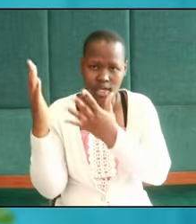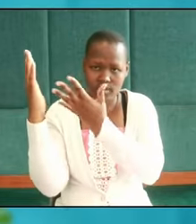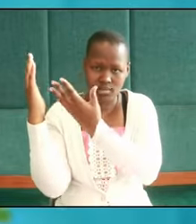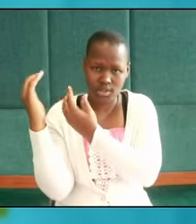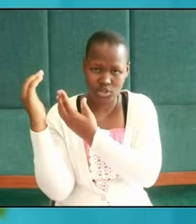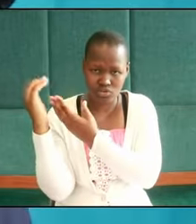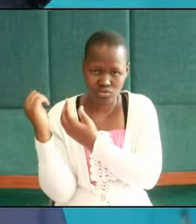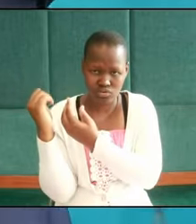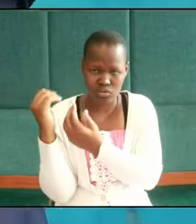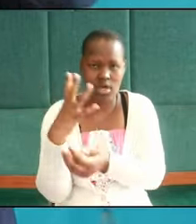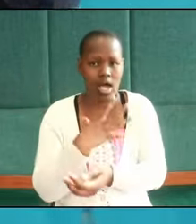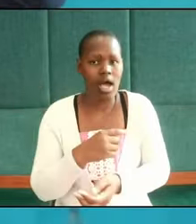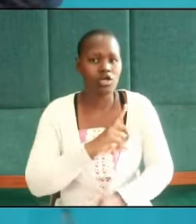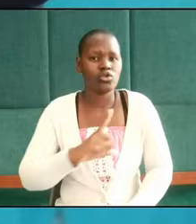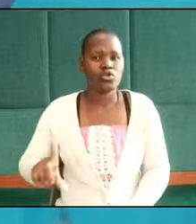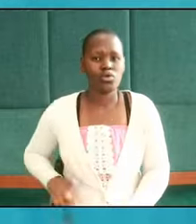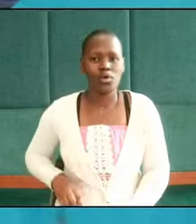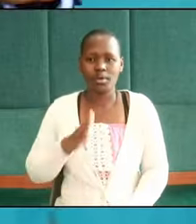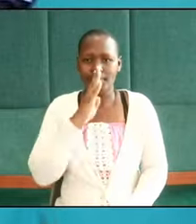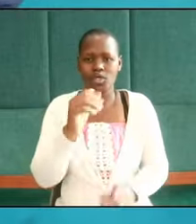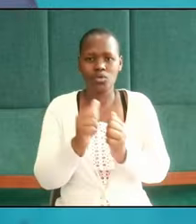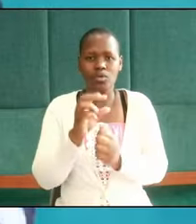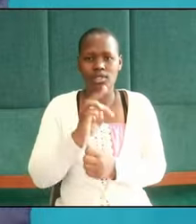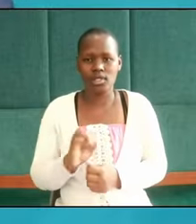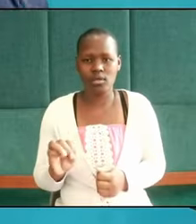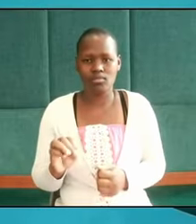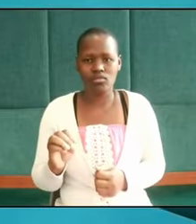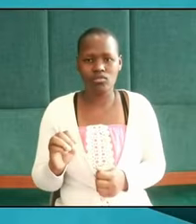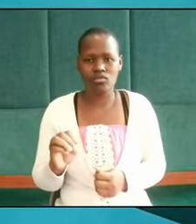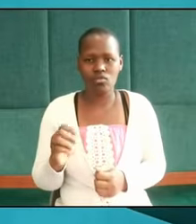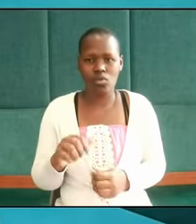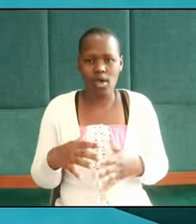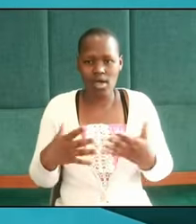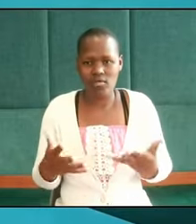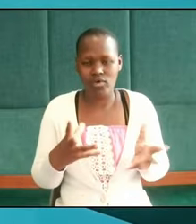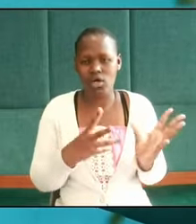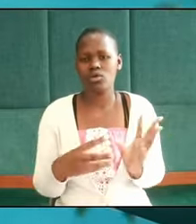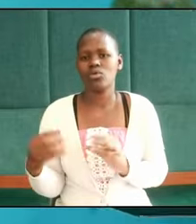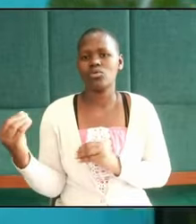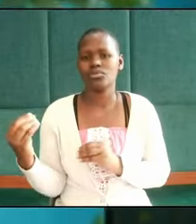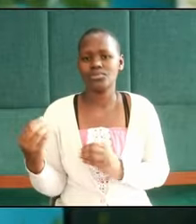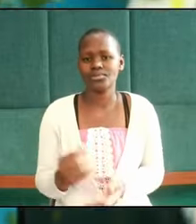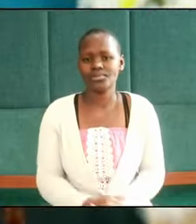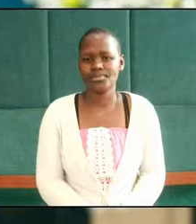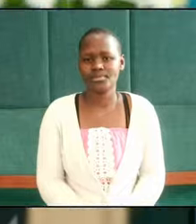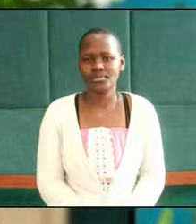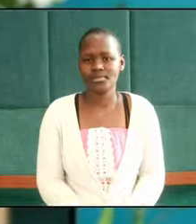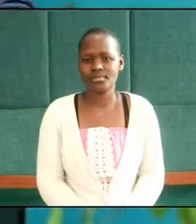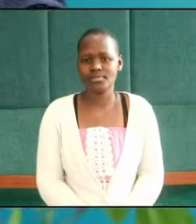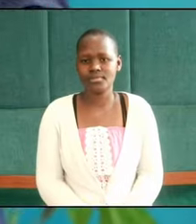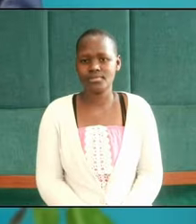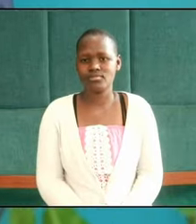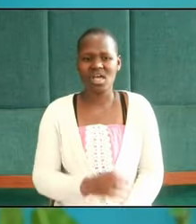and the Lord will be with them wherever they go fear not fear